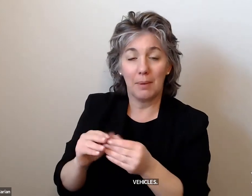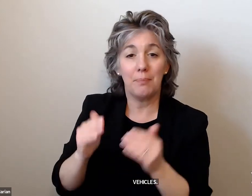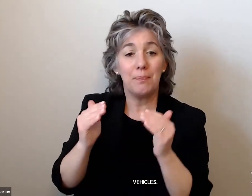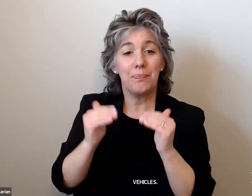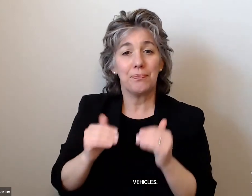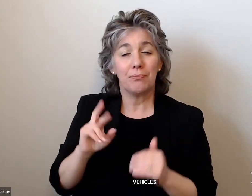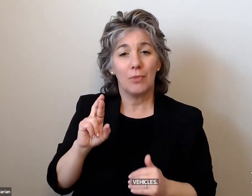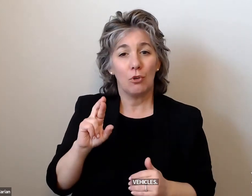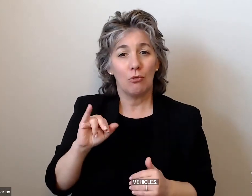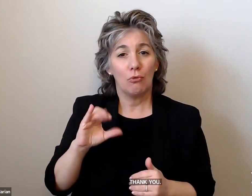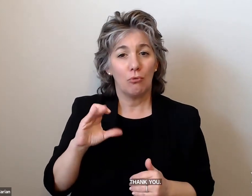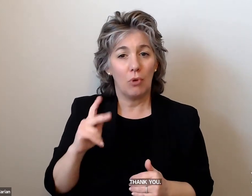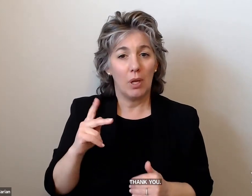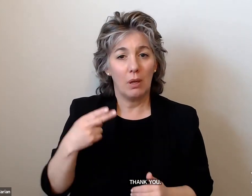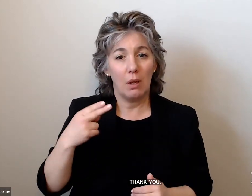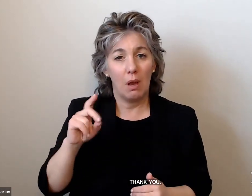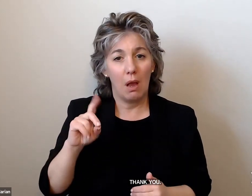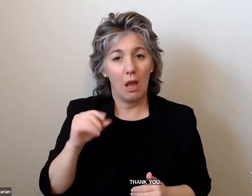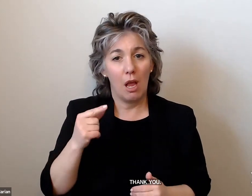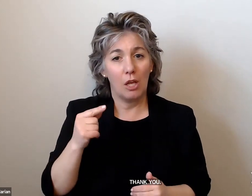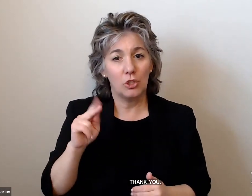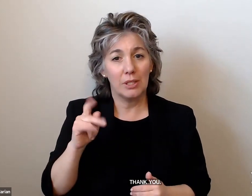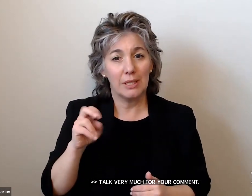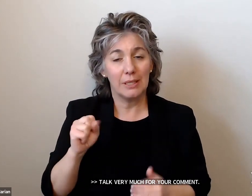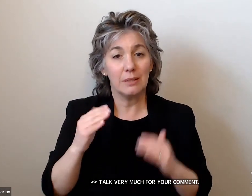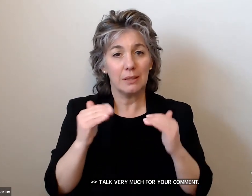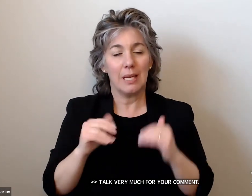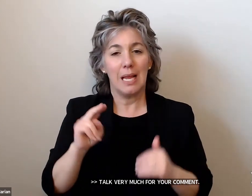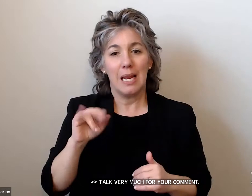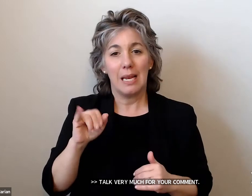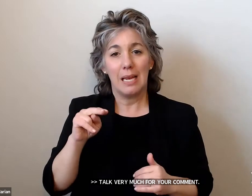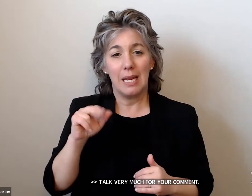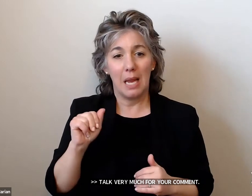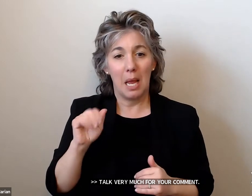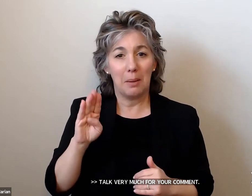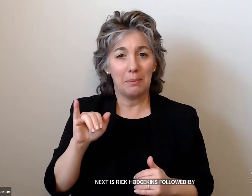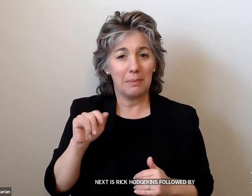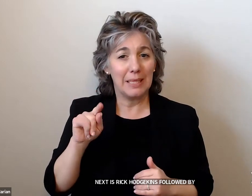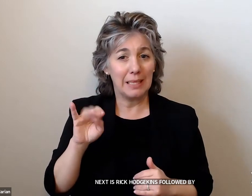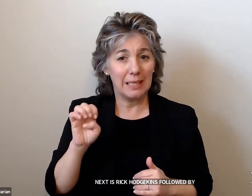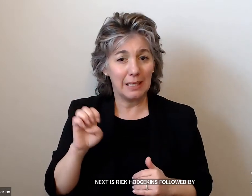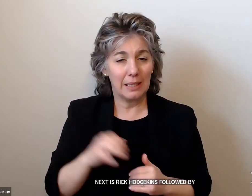Hodgkins, followed by Nina Beattie. Rick, are you able to unmute?